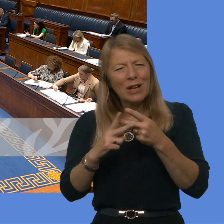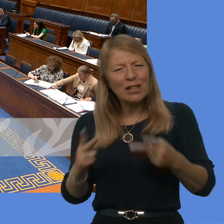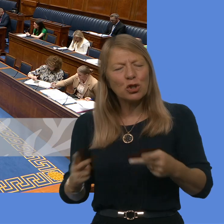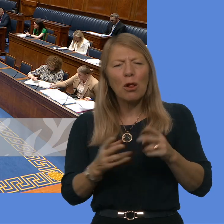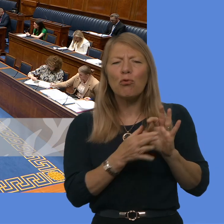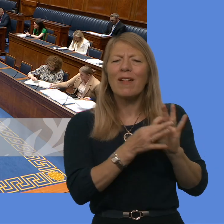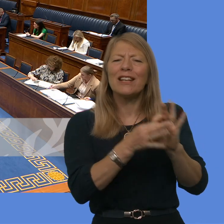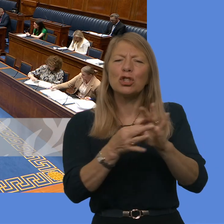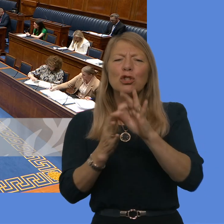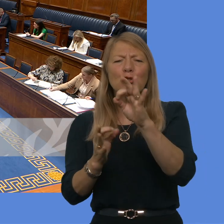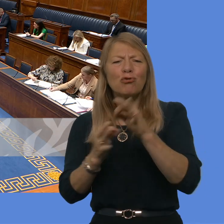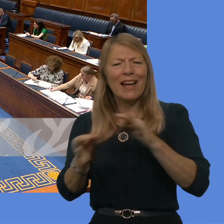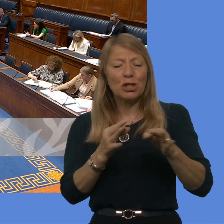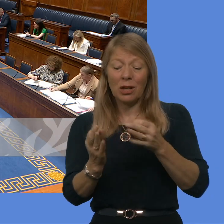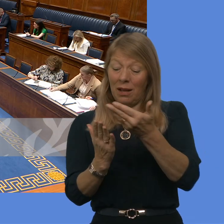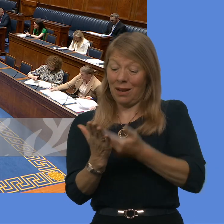June of this year. Minister.